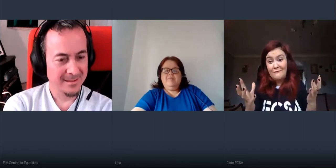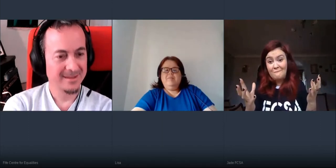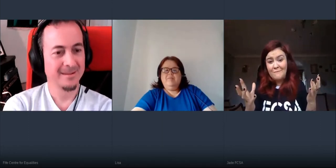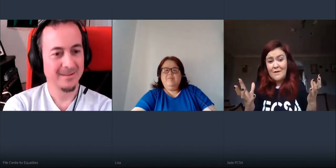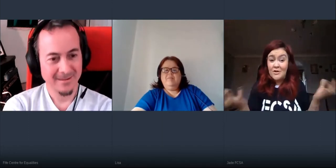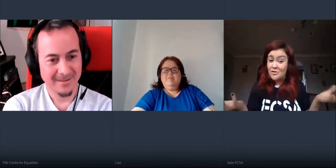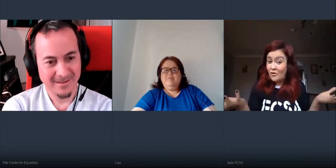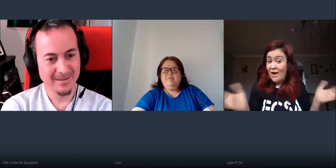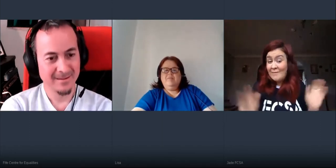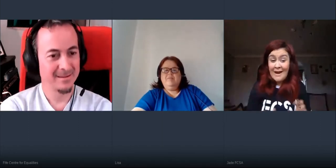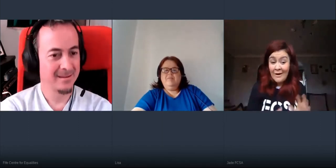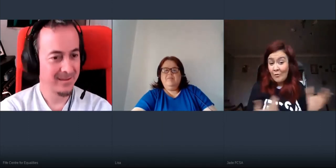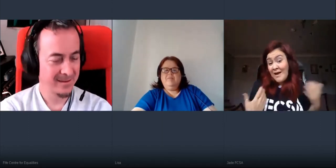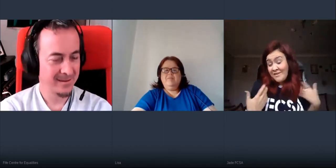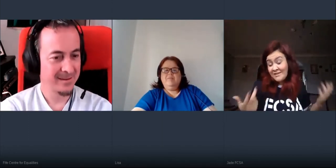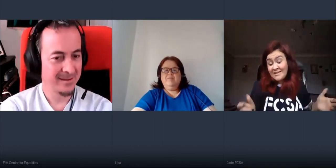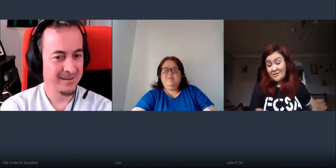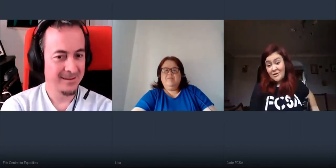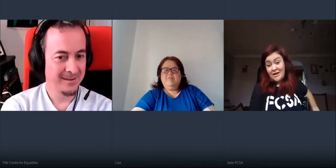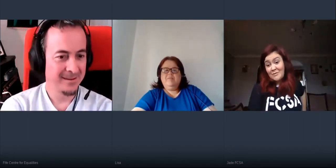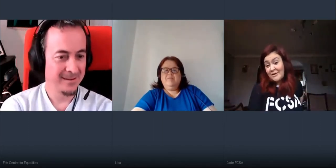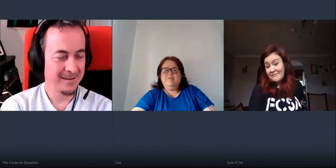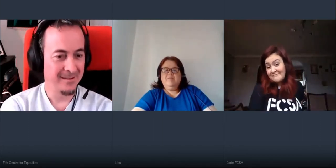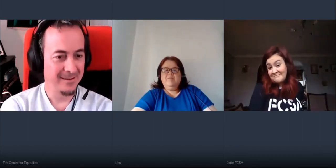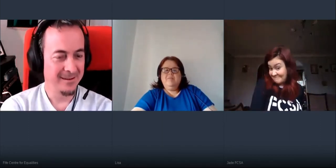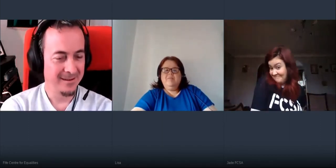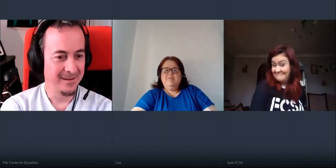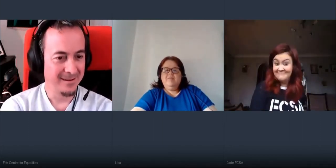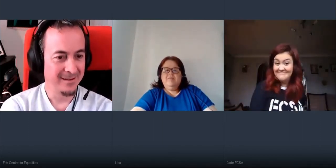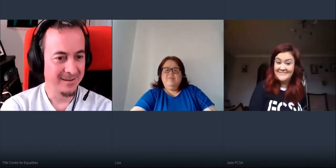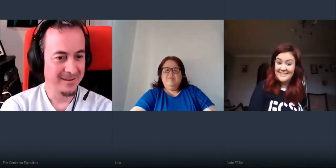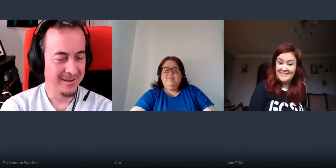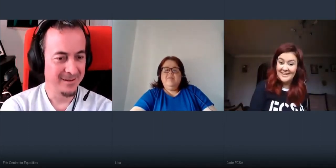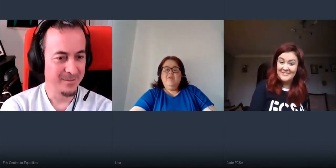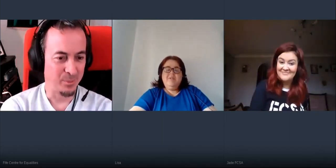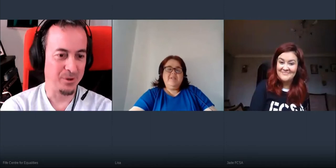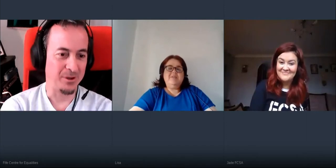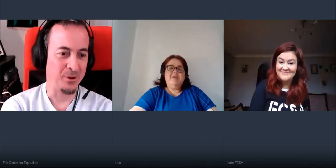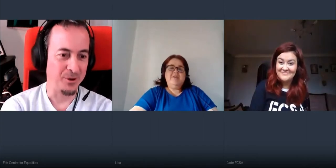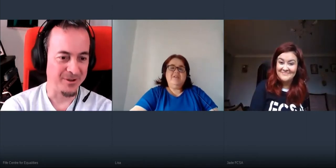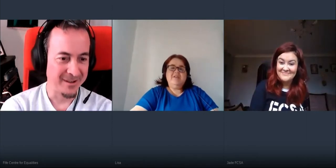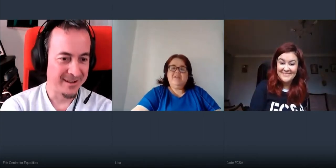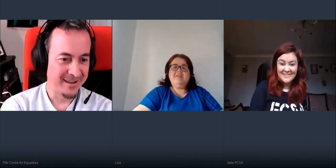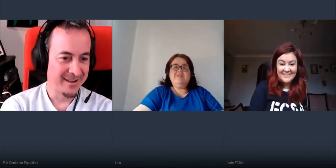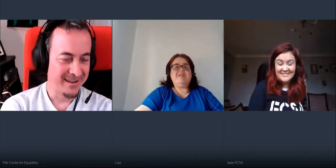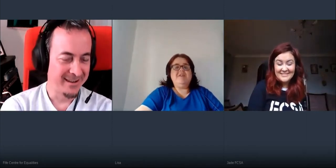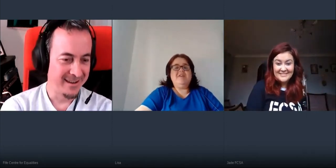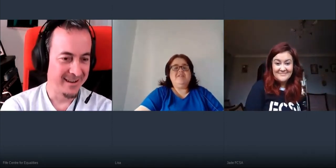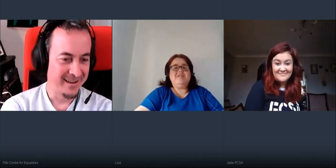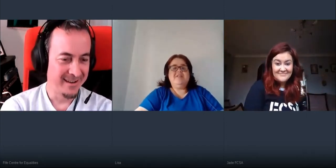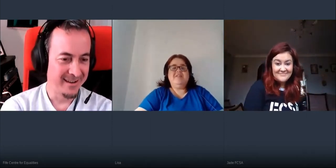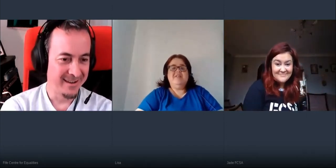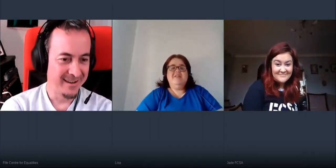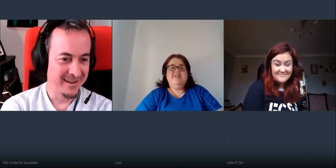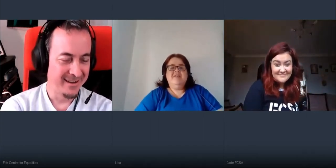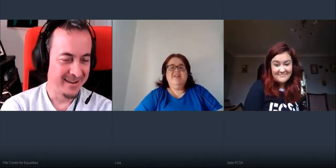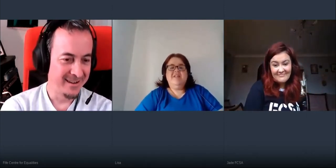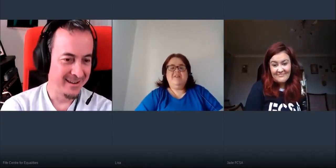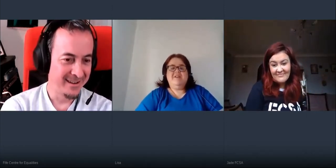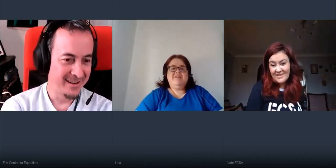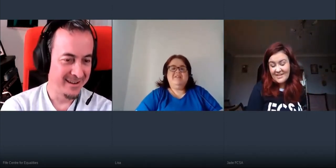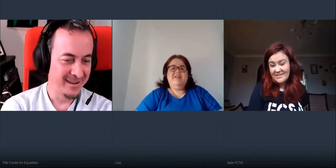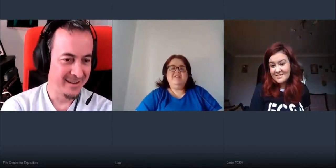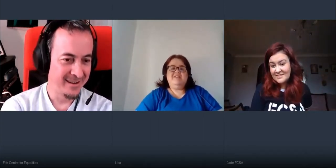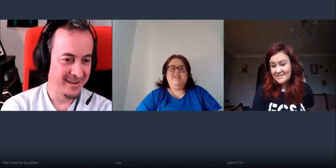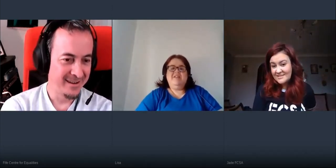go i mean i hope i think they sound great but it's pretty good sounds good in